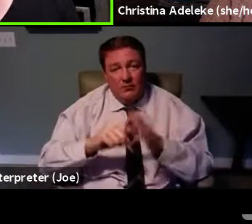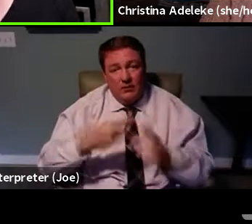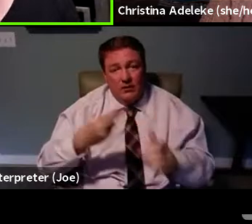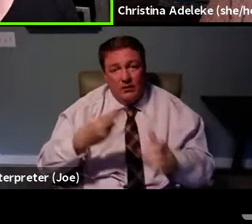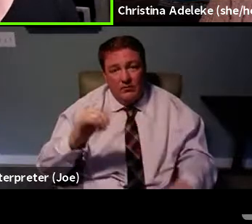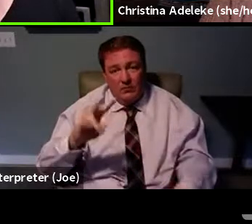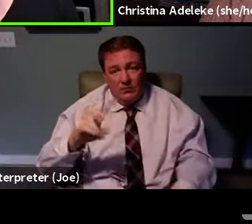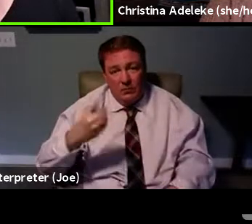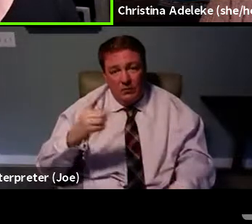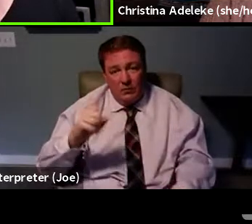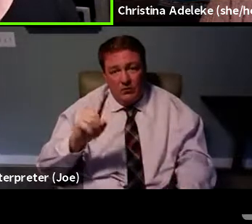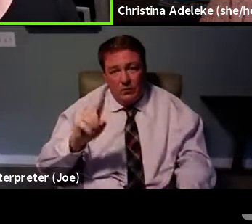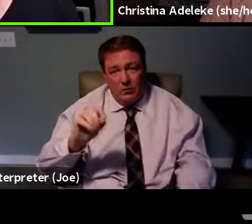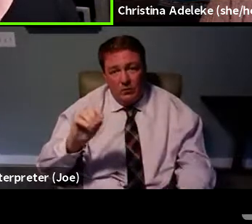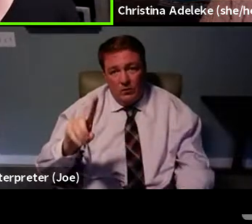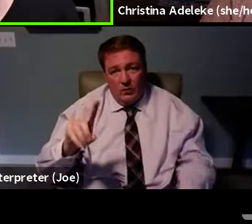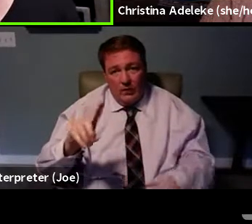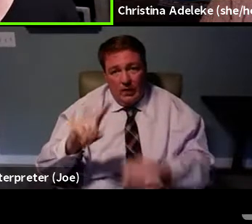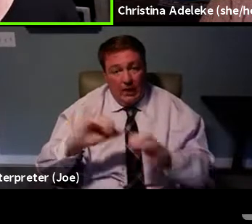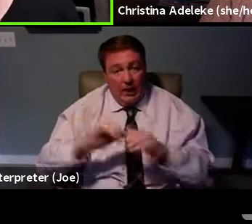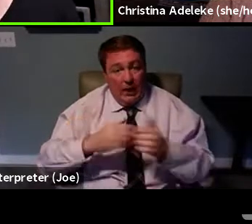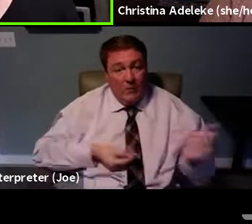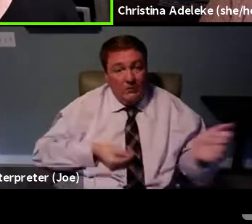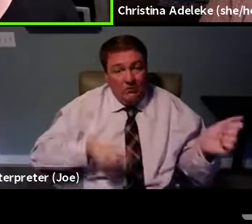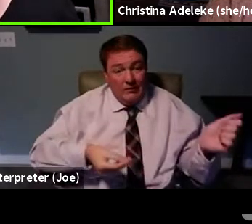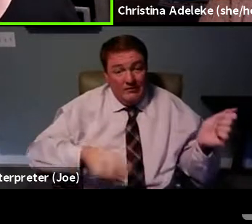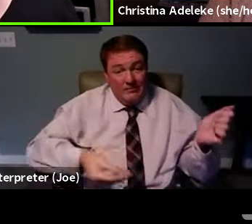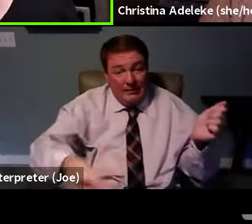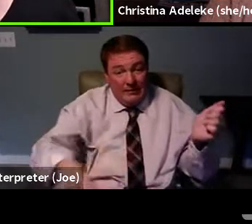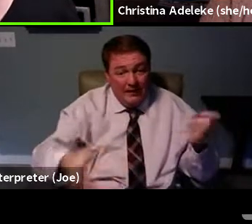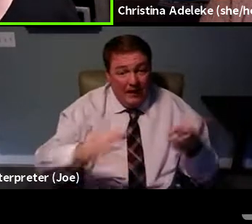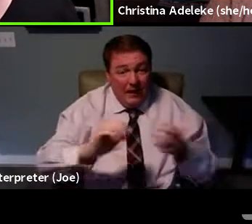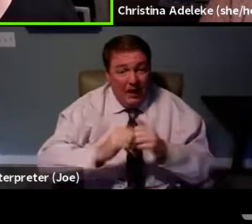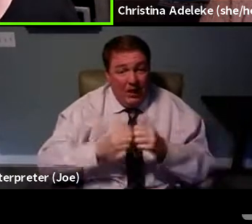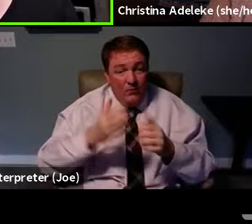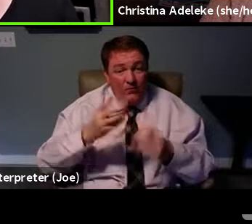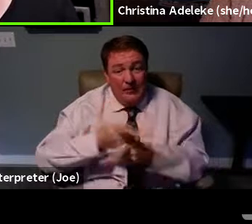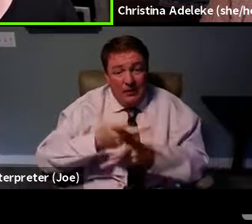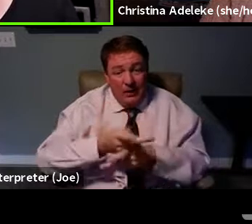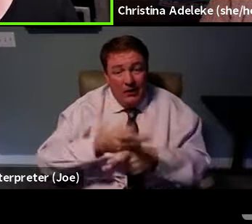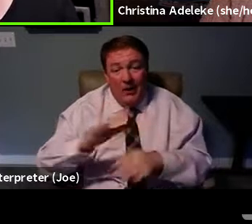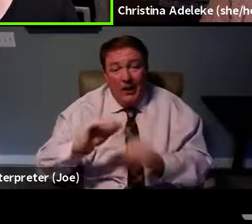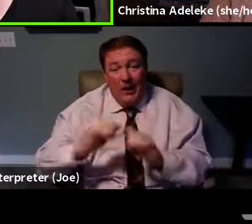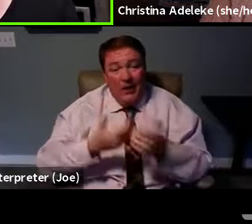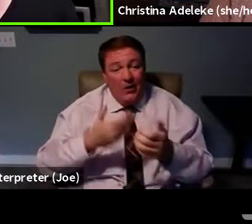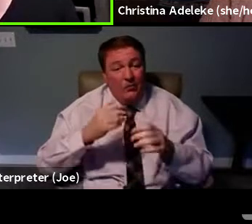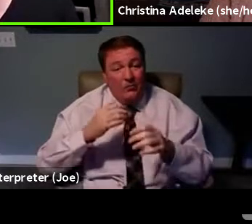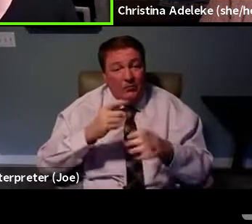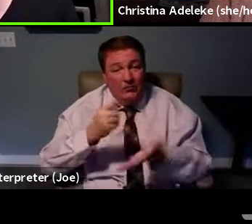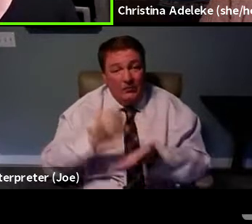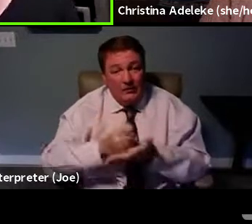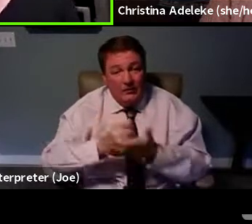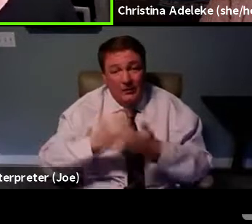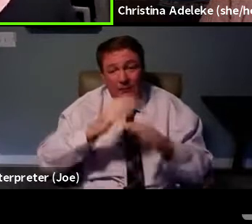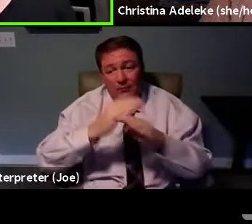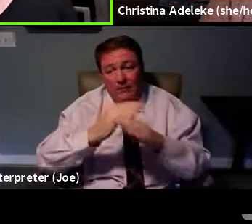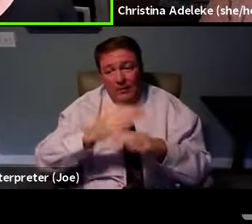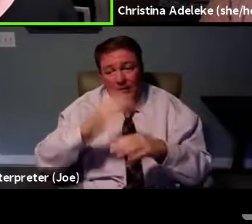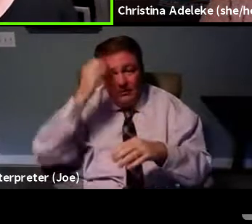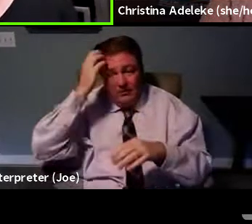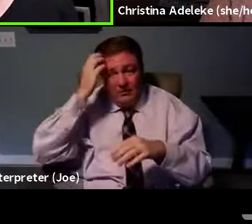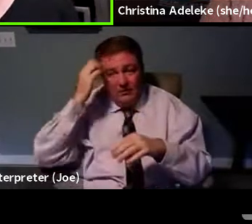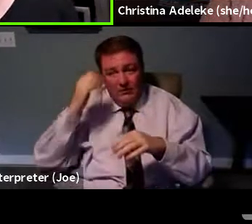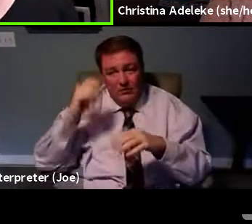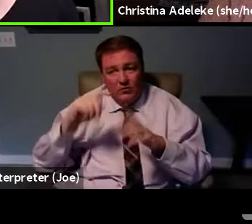transmission, care, treatment, prevention. We're starting from ground zero to